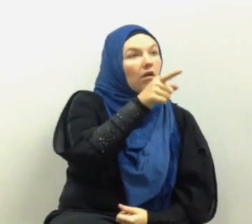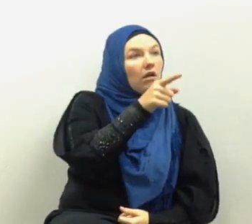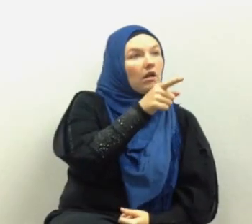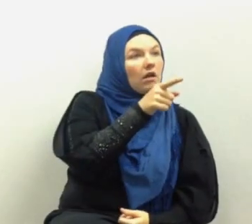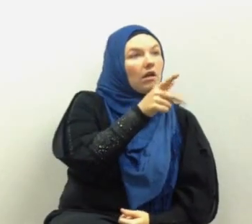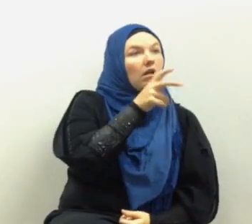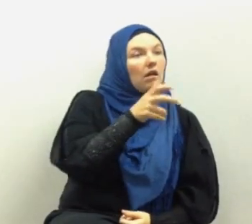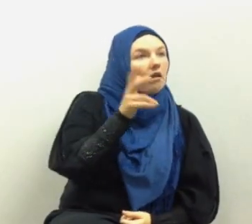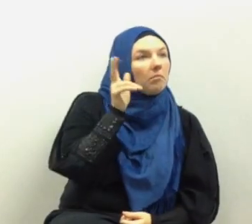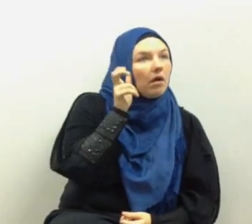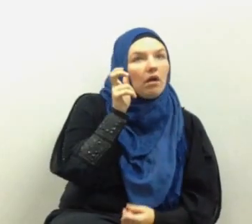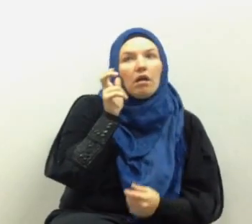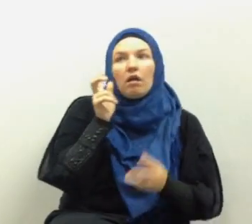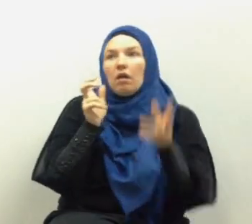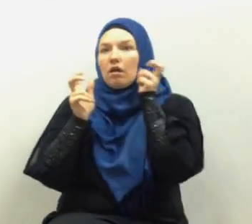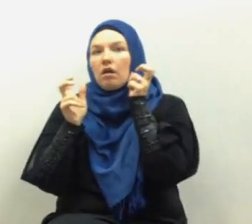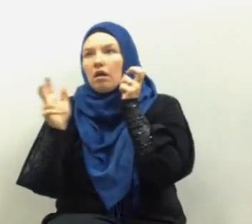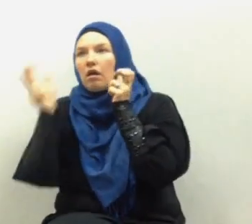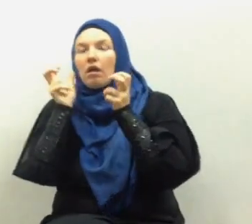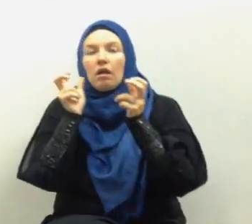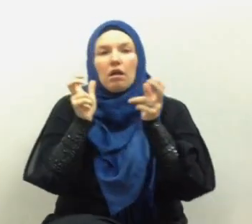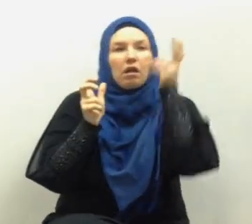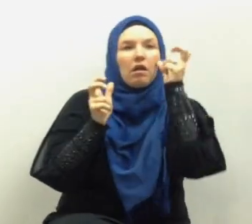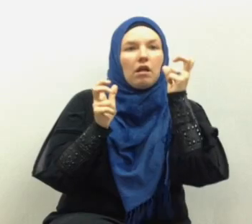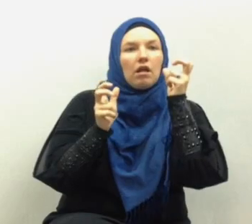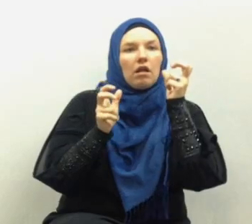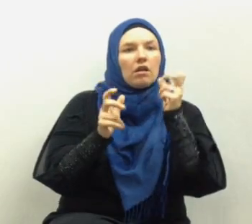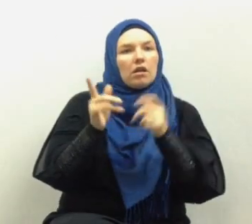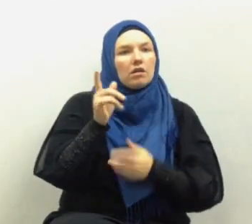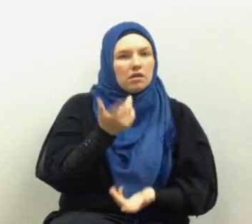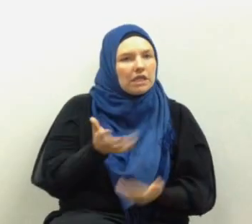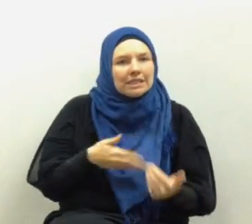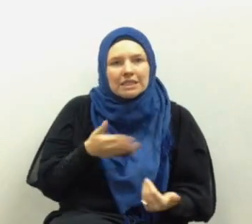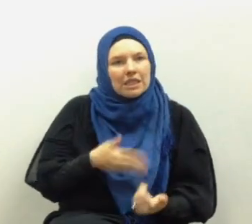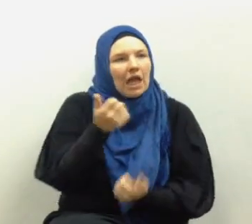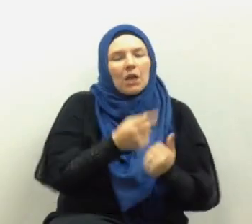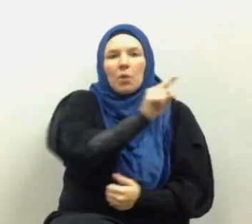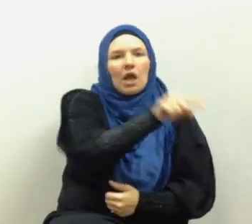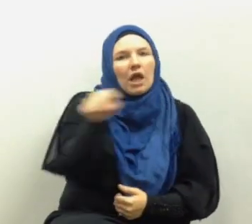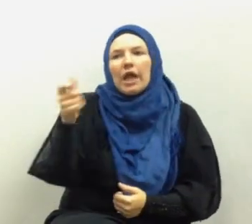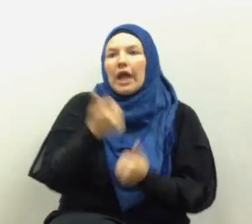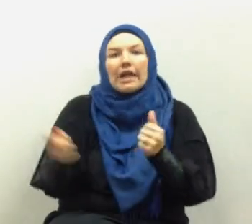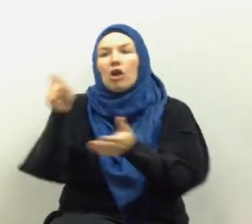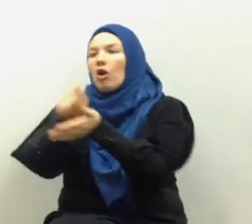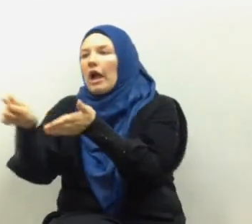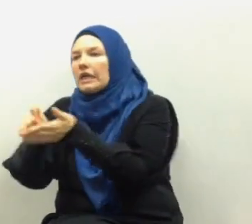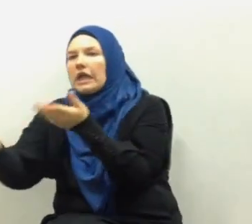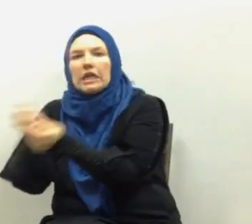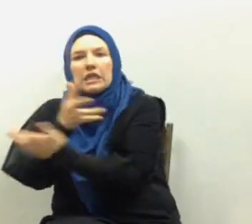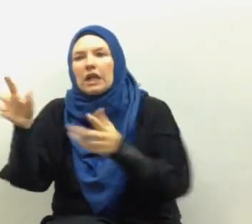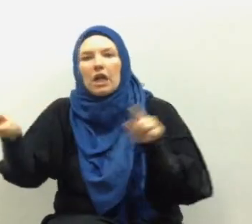we listen Bertrand Russell speaks we listen Hemingway writes we listen anybody